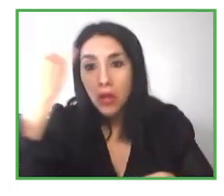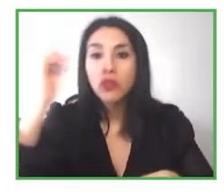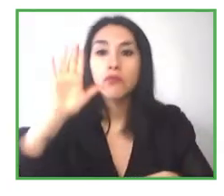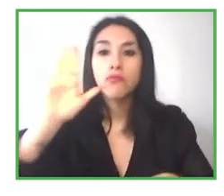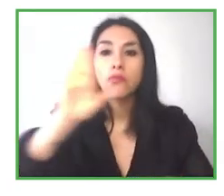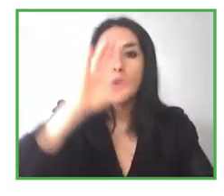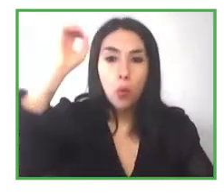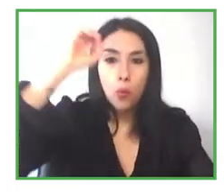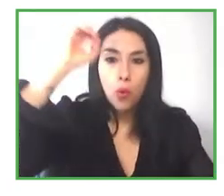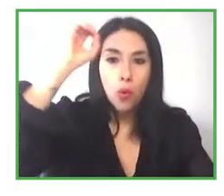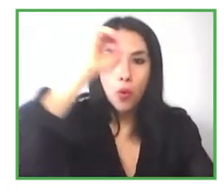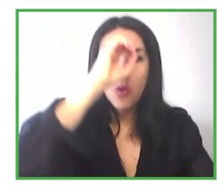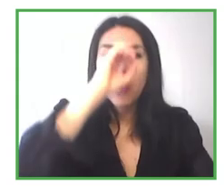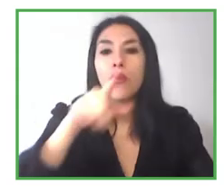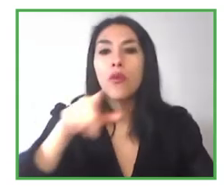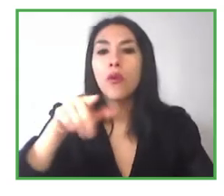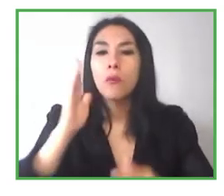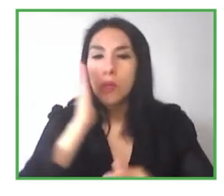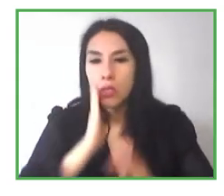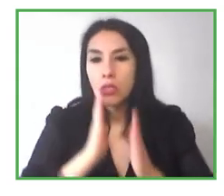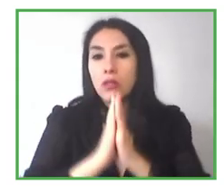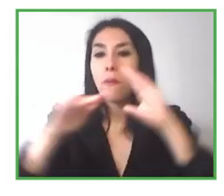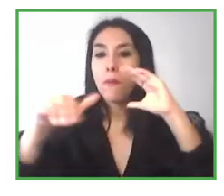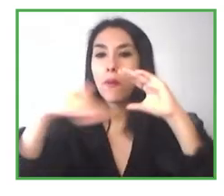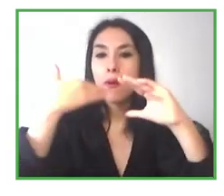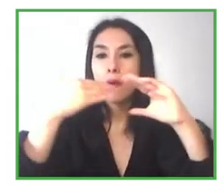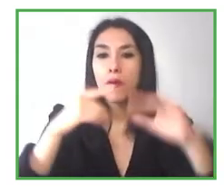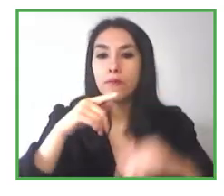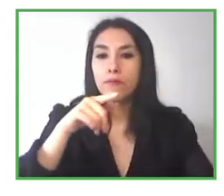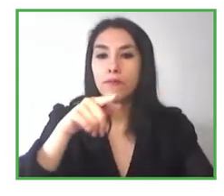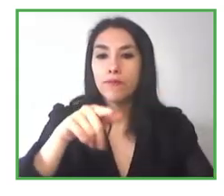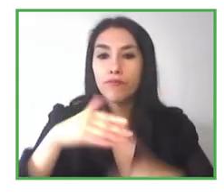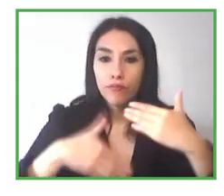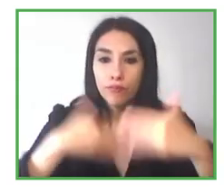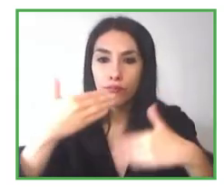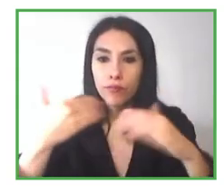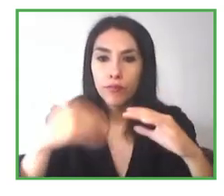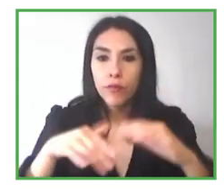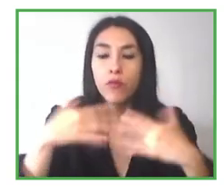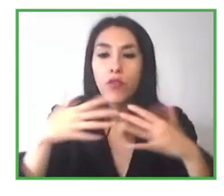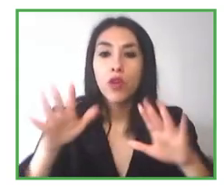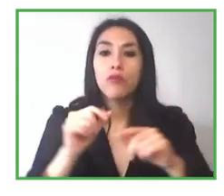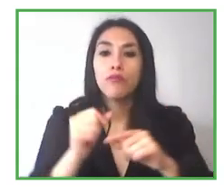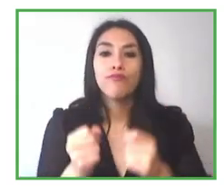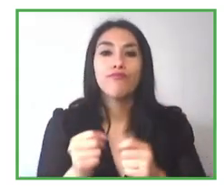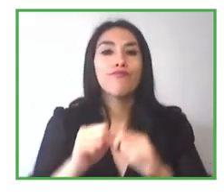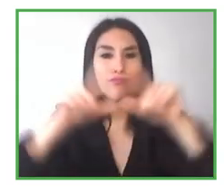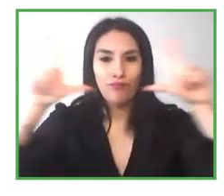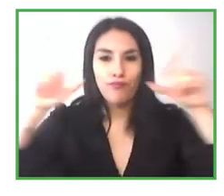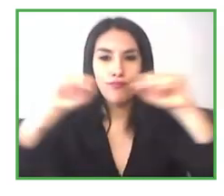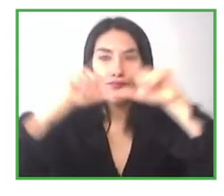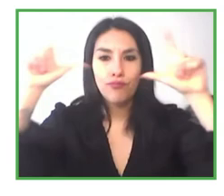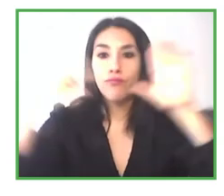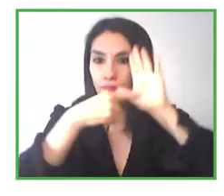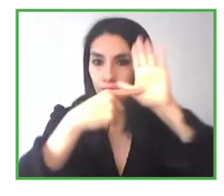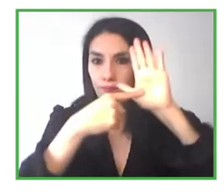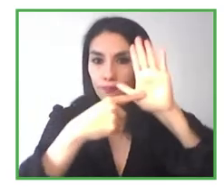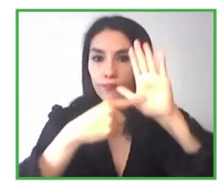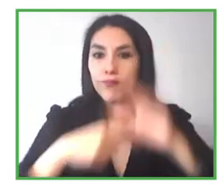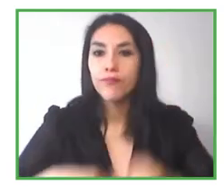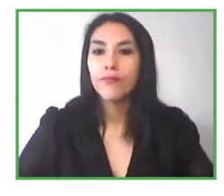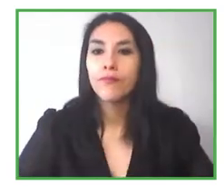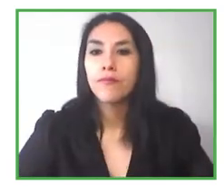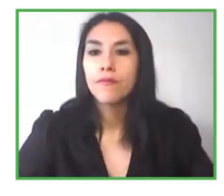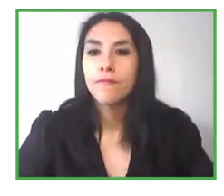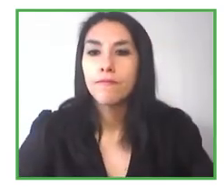address at the end. Seeing AI at Microsoft dot com. And users have told us, for example,